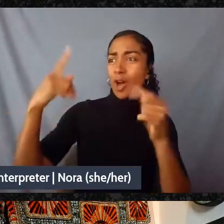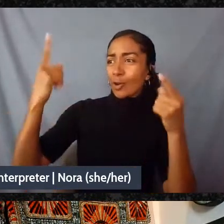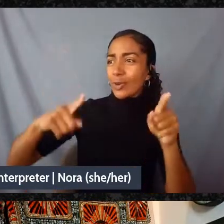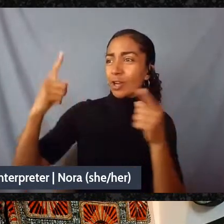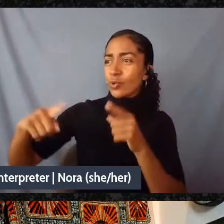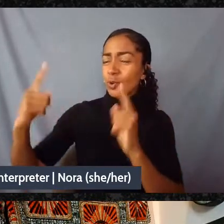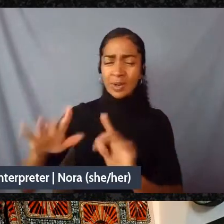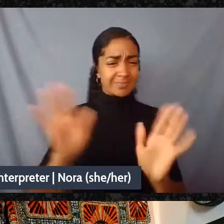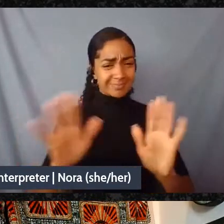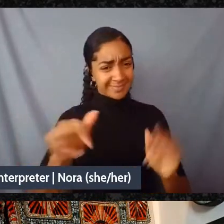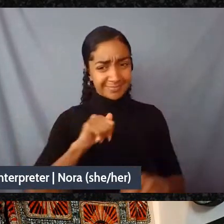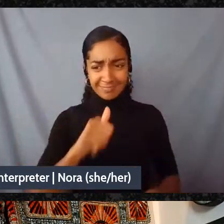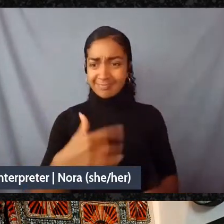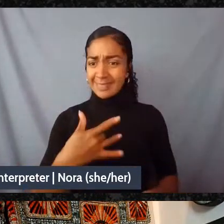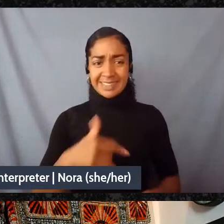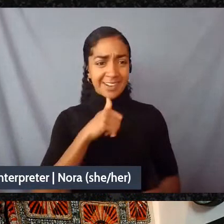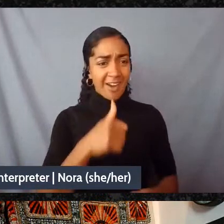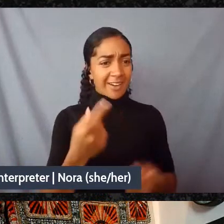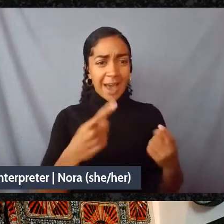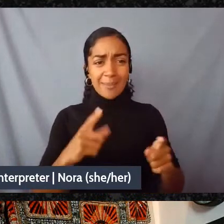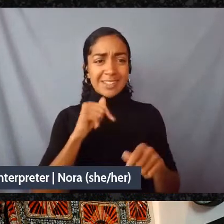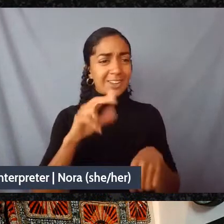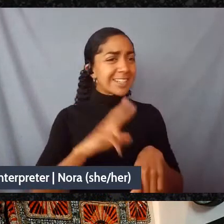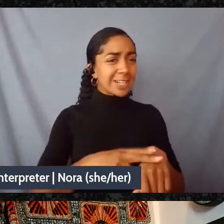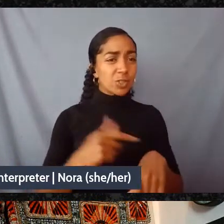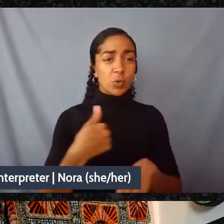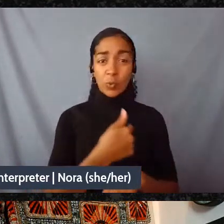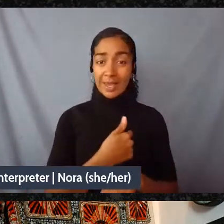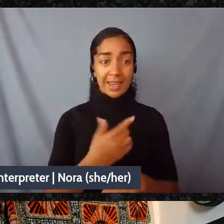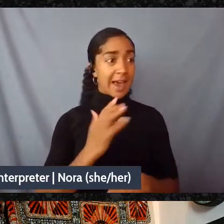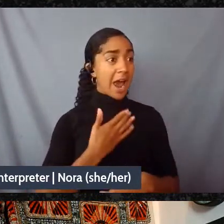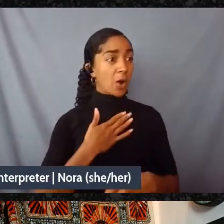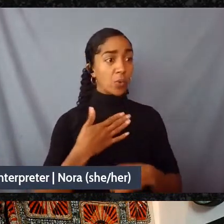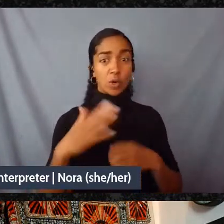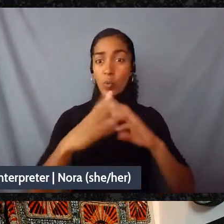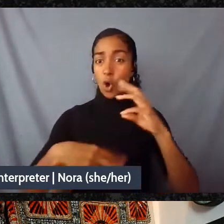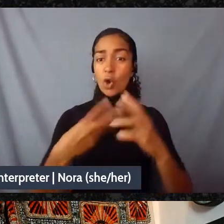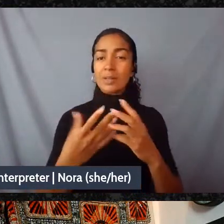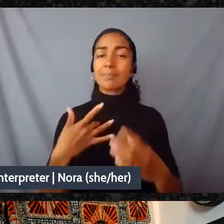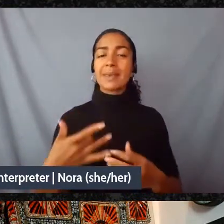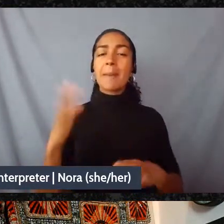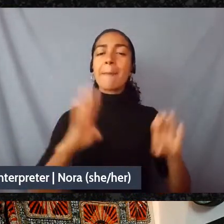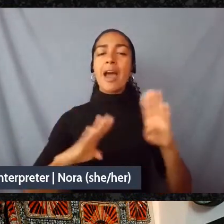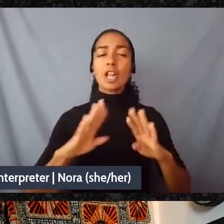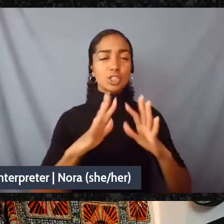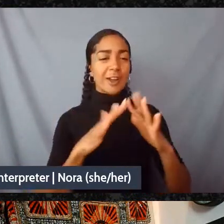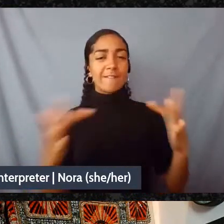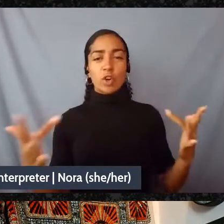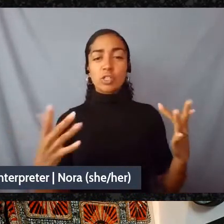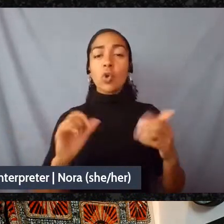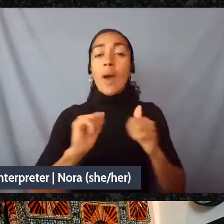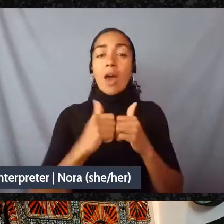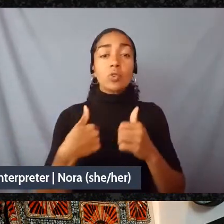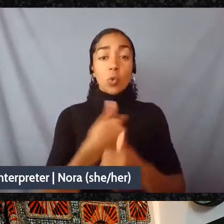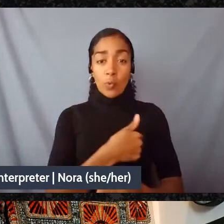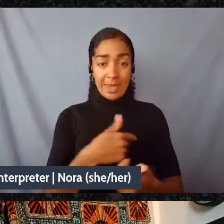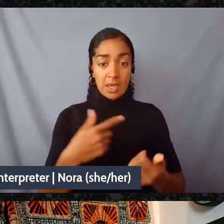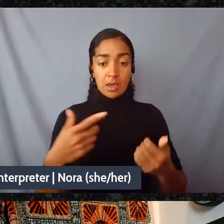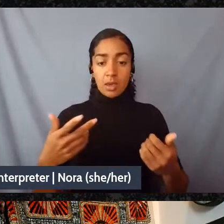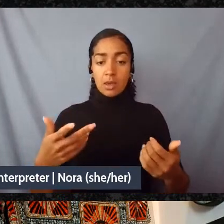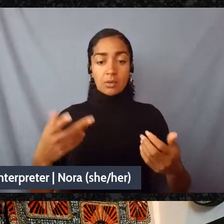one of the things we're really interested in is how do we create spaces where people are good at holding a multitude of ideas and still being able to move together